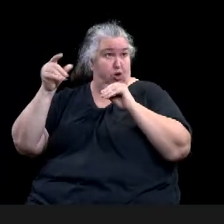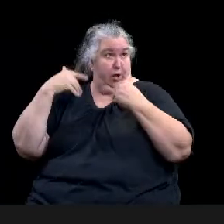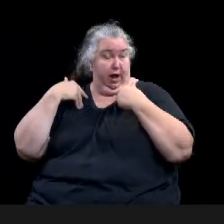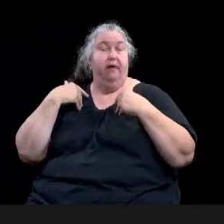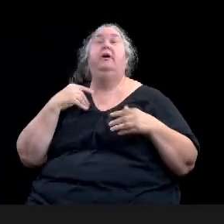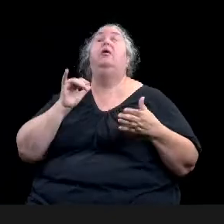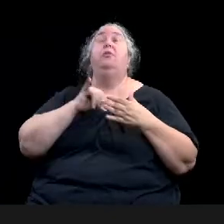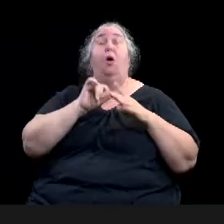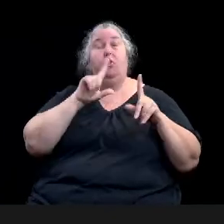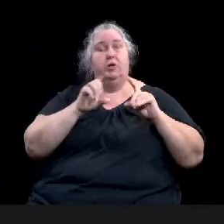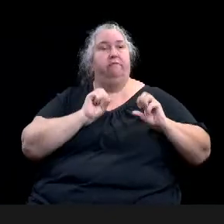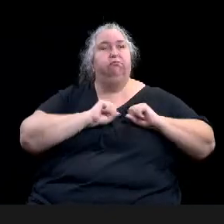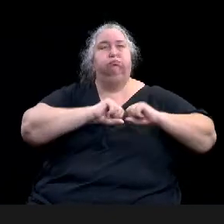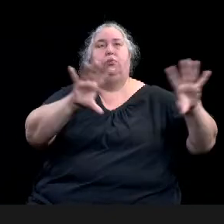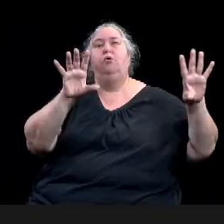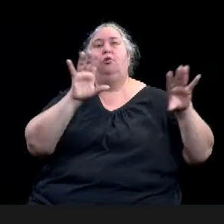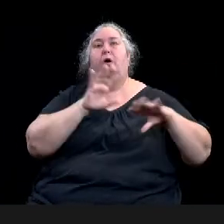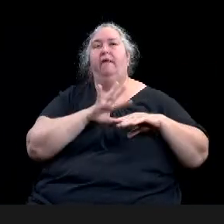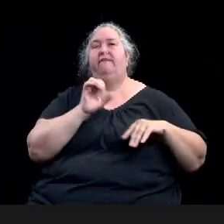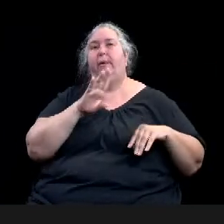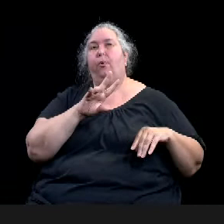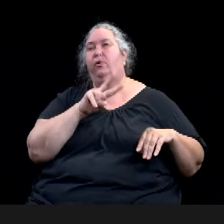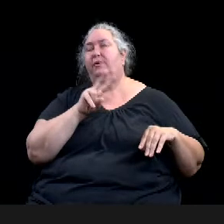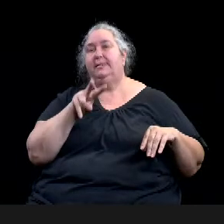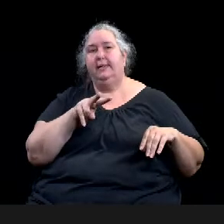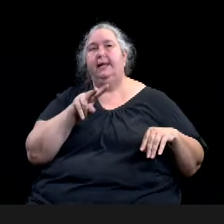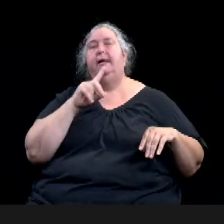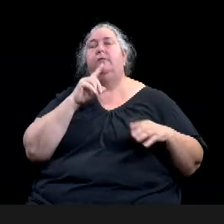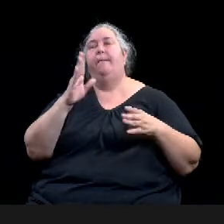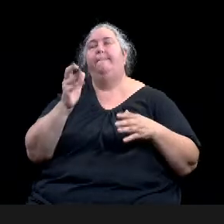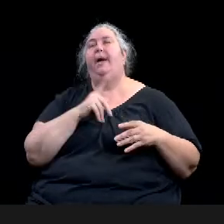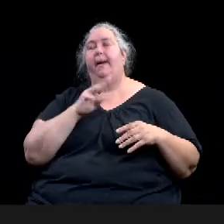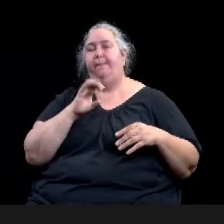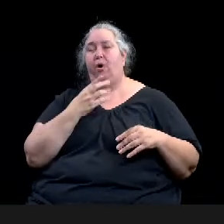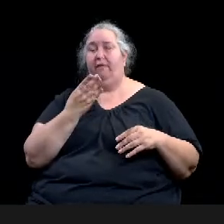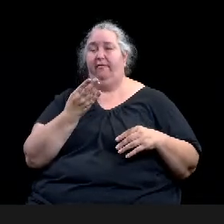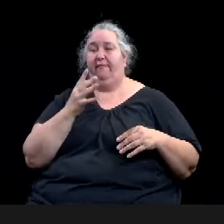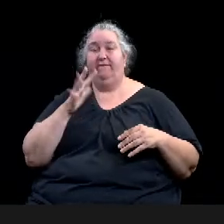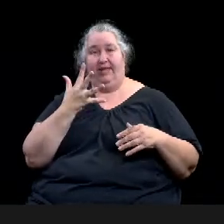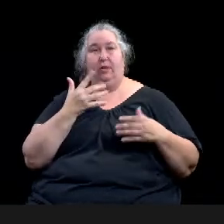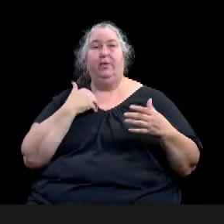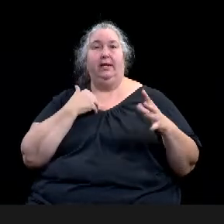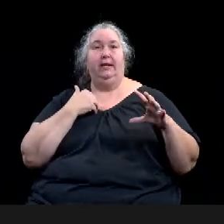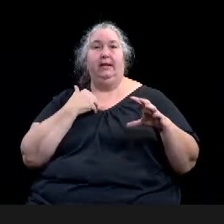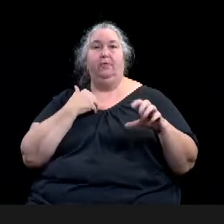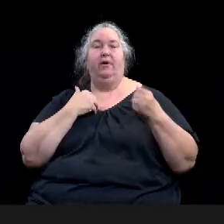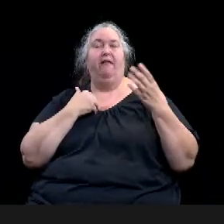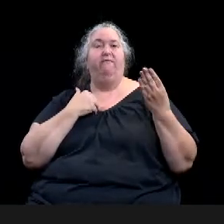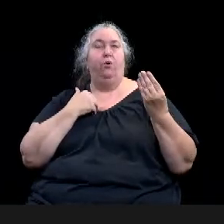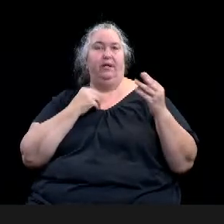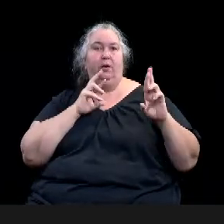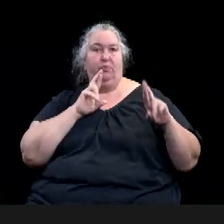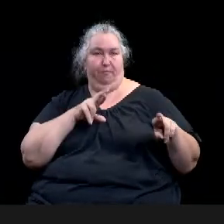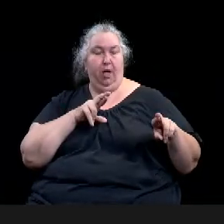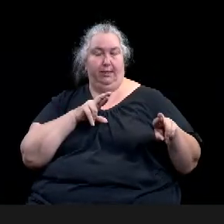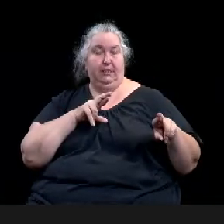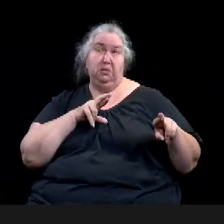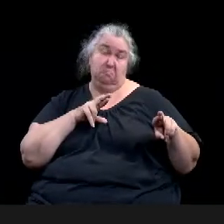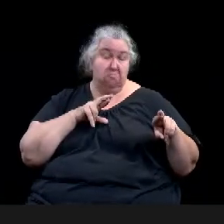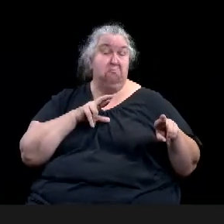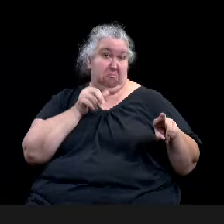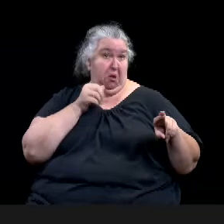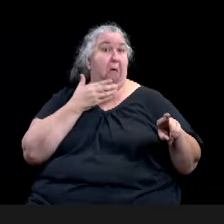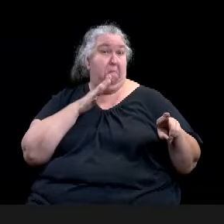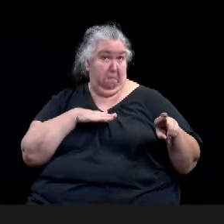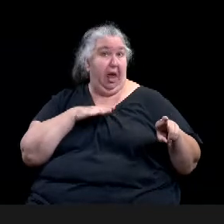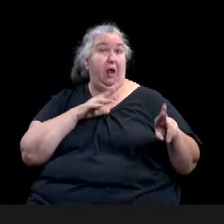responses to that, so pretty good response from our groups that are active. Um, and they did go out online,